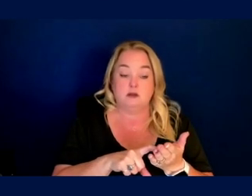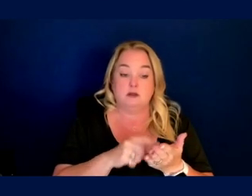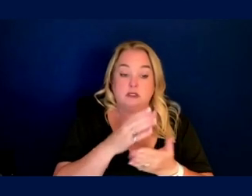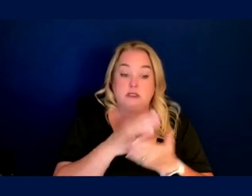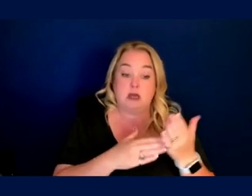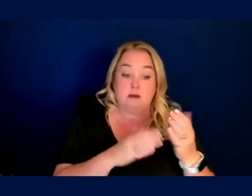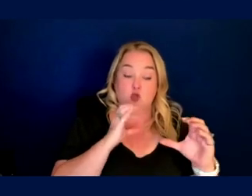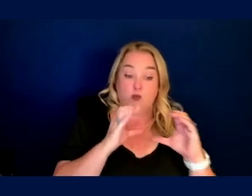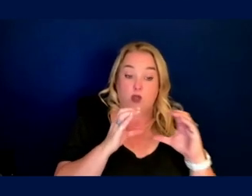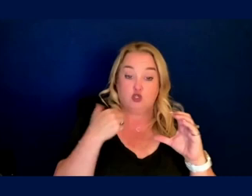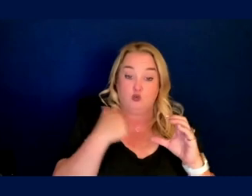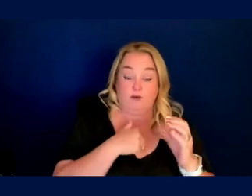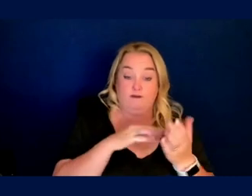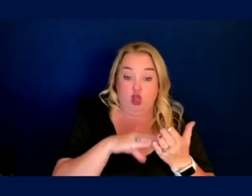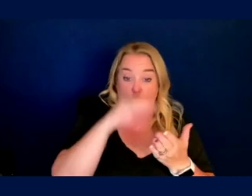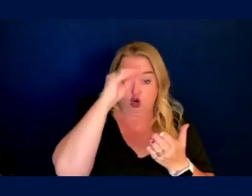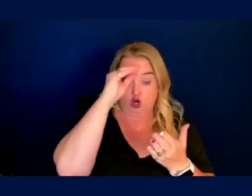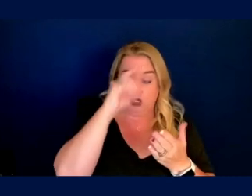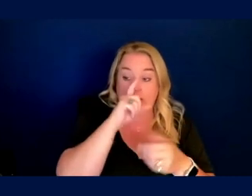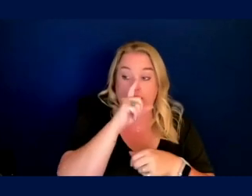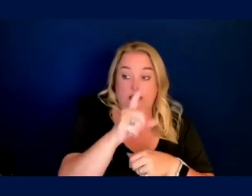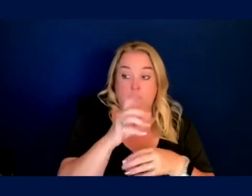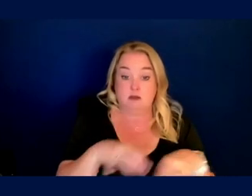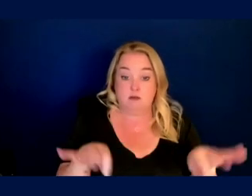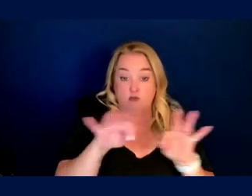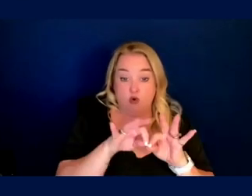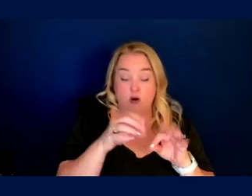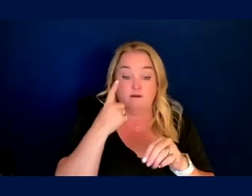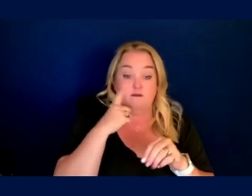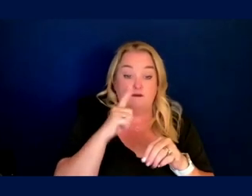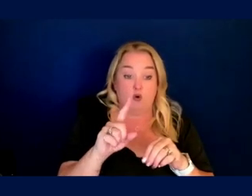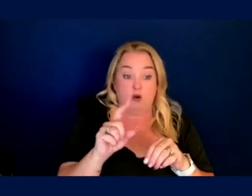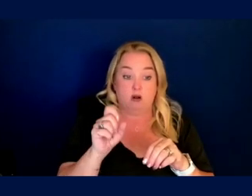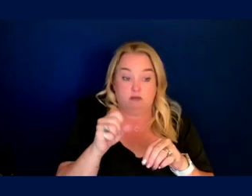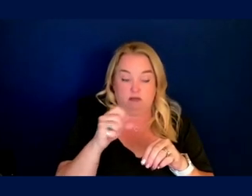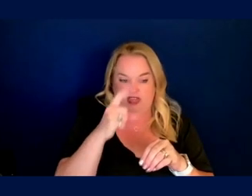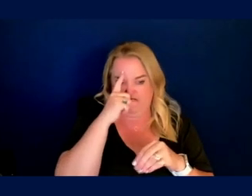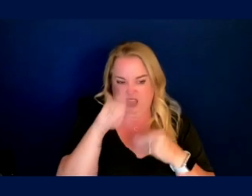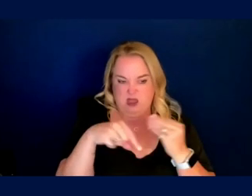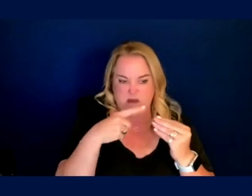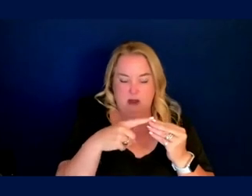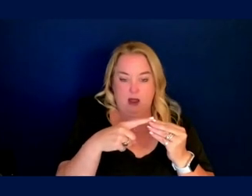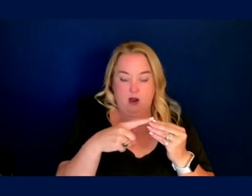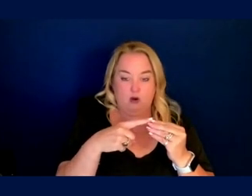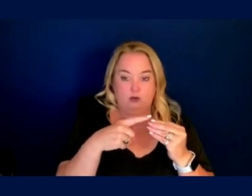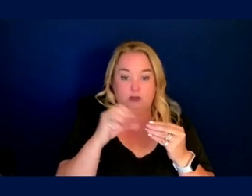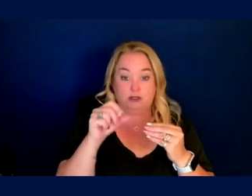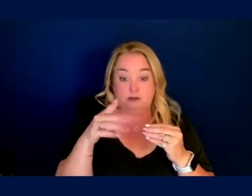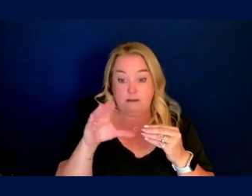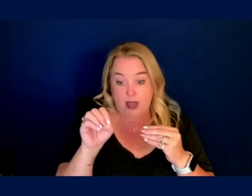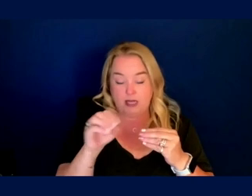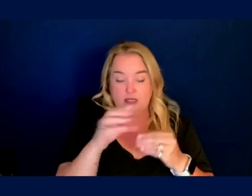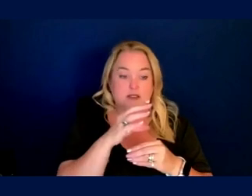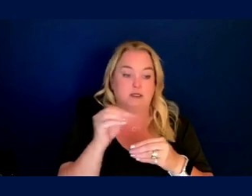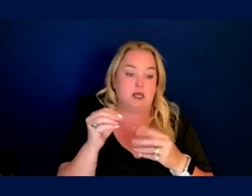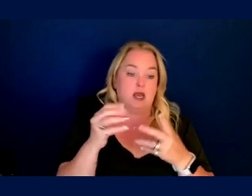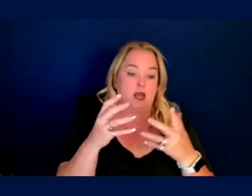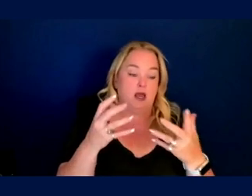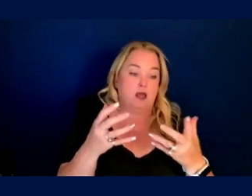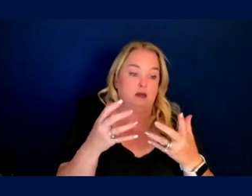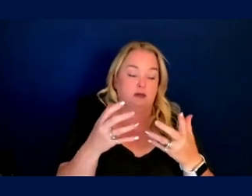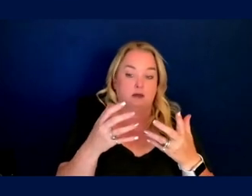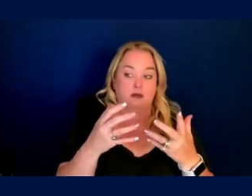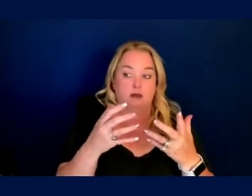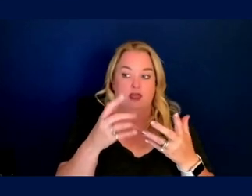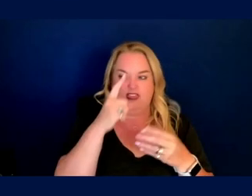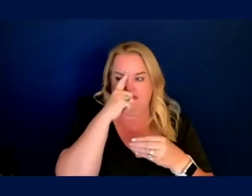learned are something that is really important to, you know, thinking of innovation in space, and then maybe going a little further of